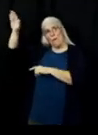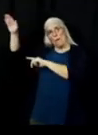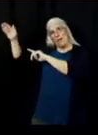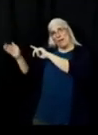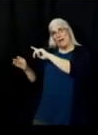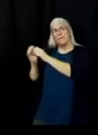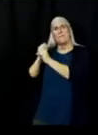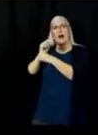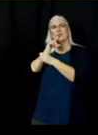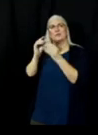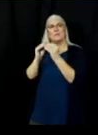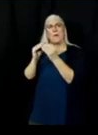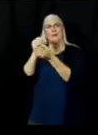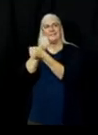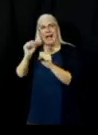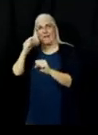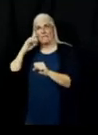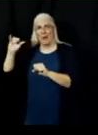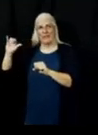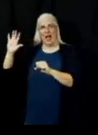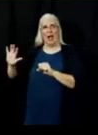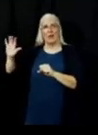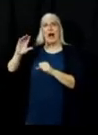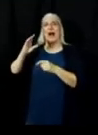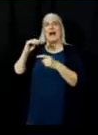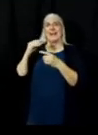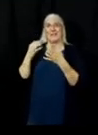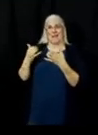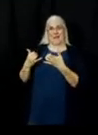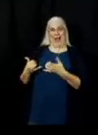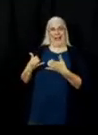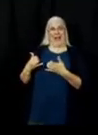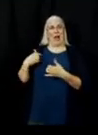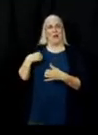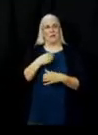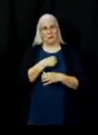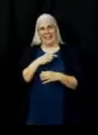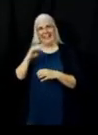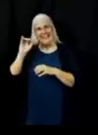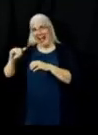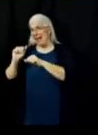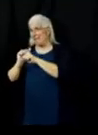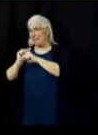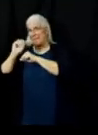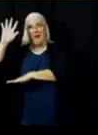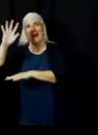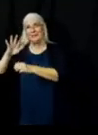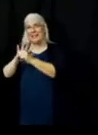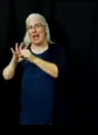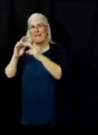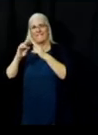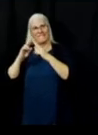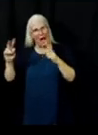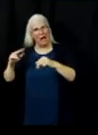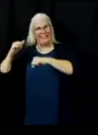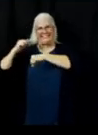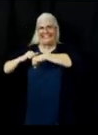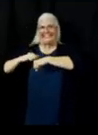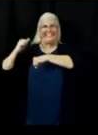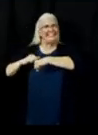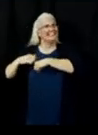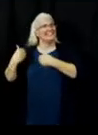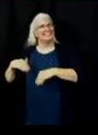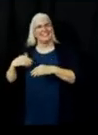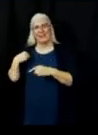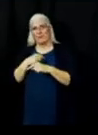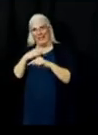In here on the fire's edge where it is right now, very rugged, very steep, inaccessible, not a good place for firefighters